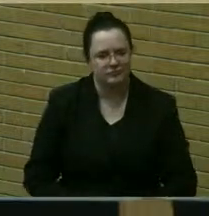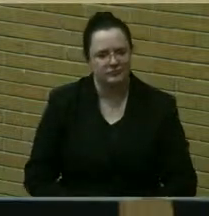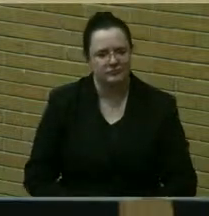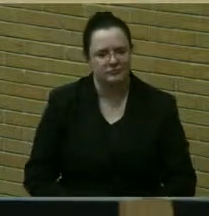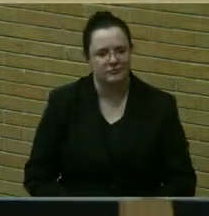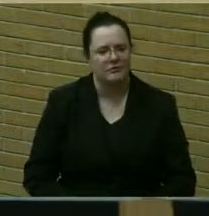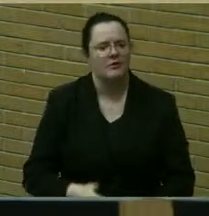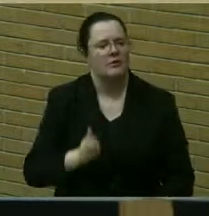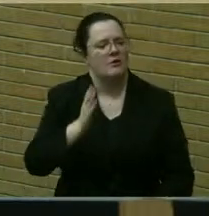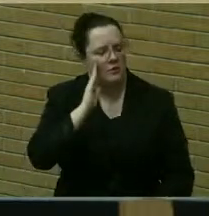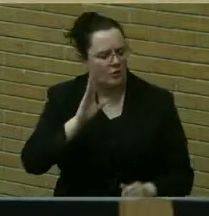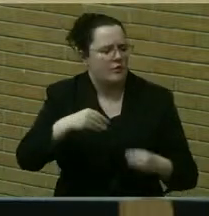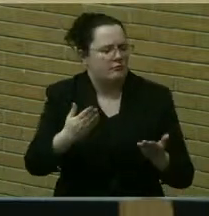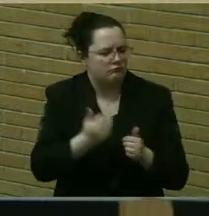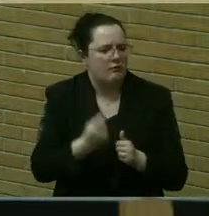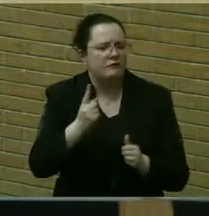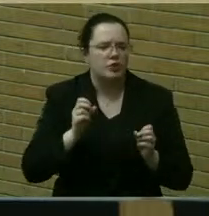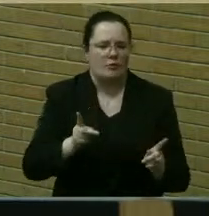to speak.